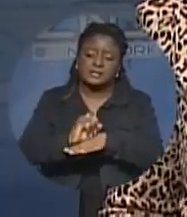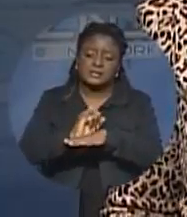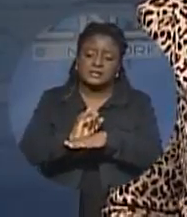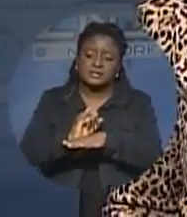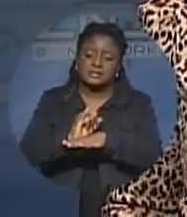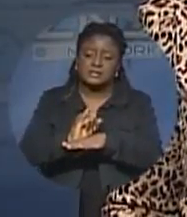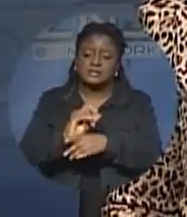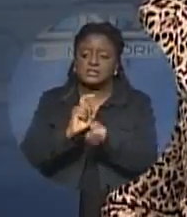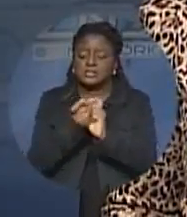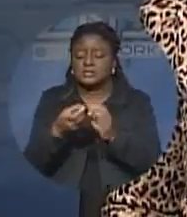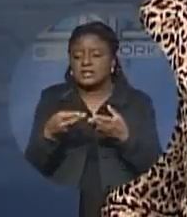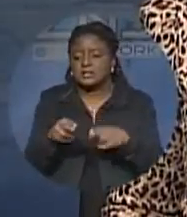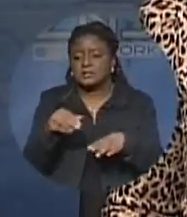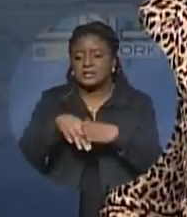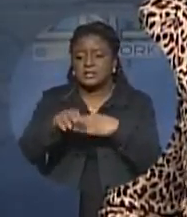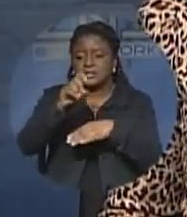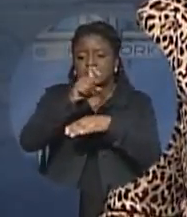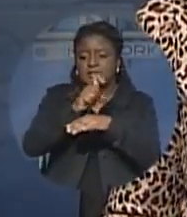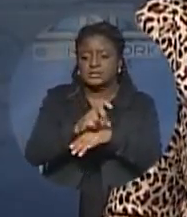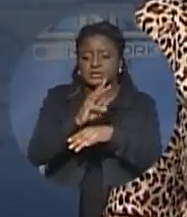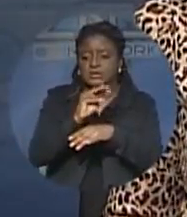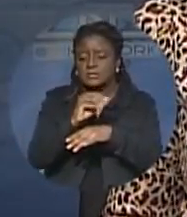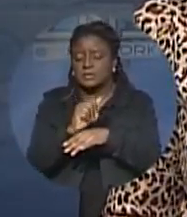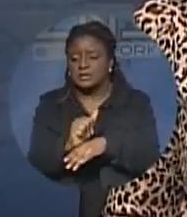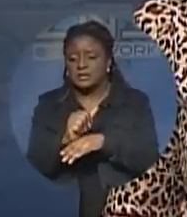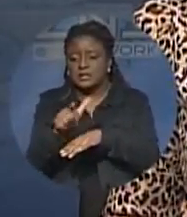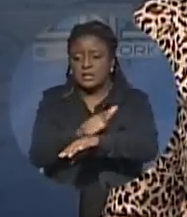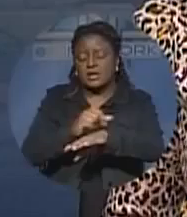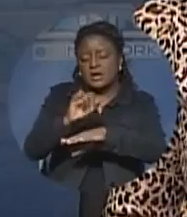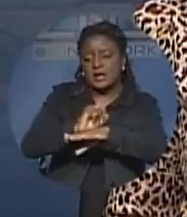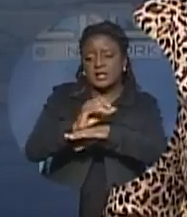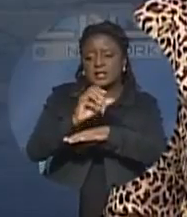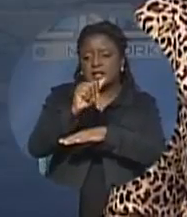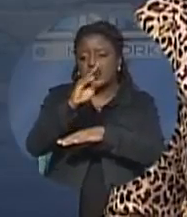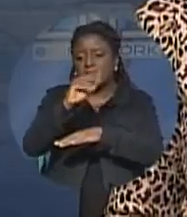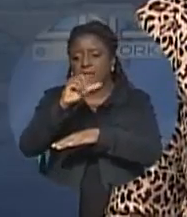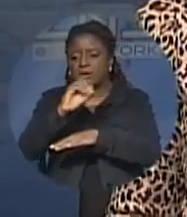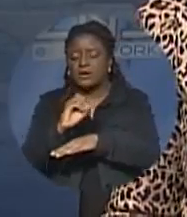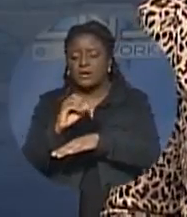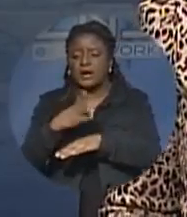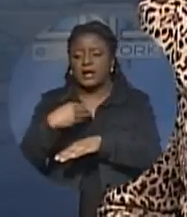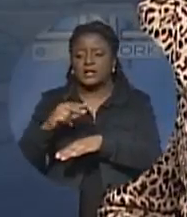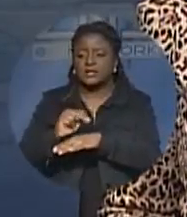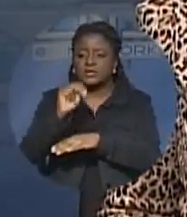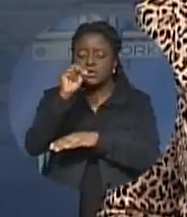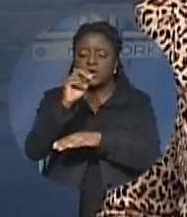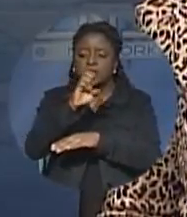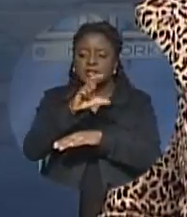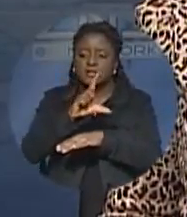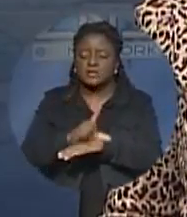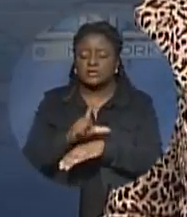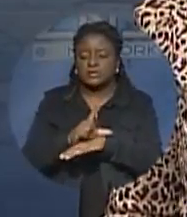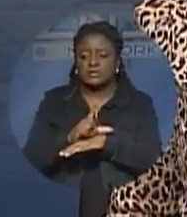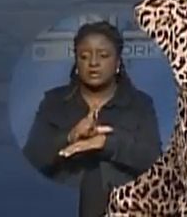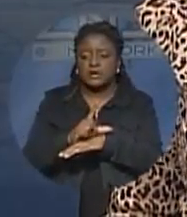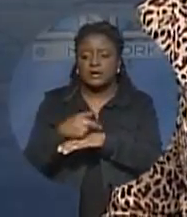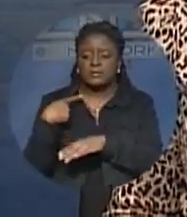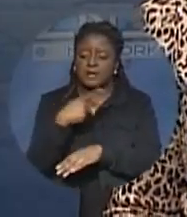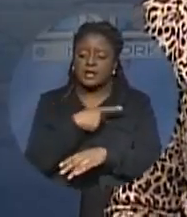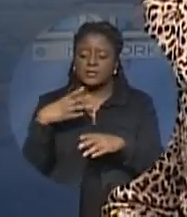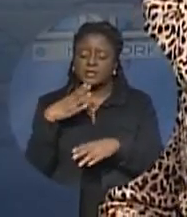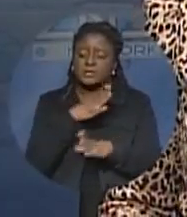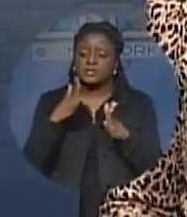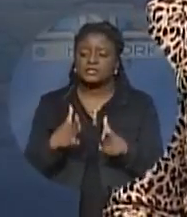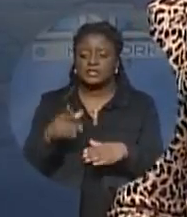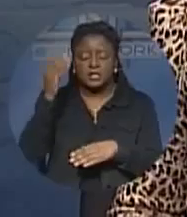Such changes took place in the Exumas, Long Island, North Abaco, and North Eleuthera. Parliamentary Commissioner Errol Bethel gave